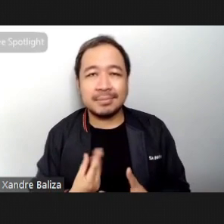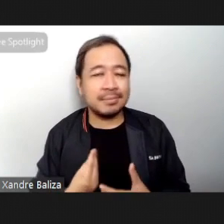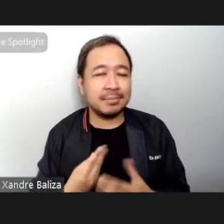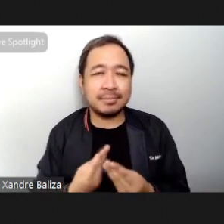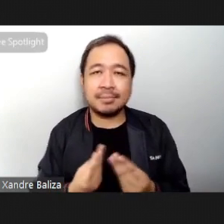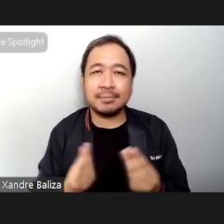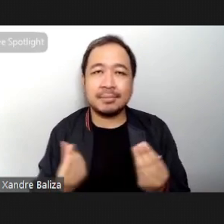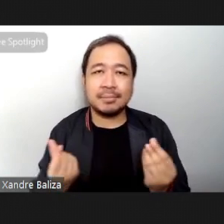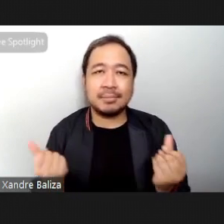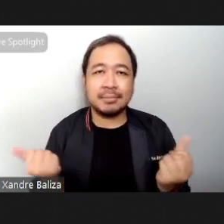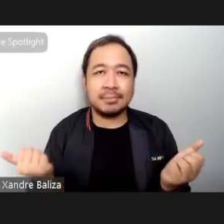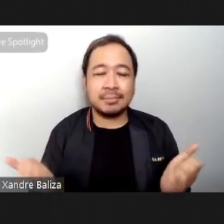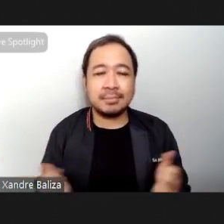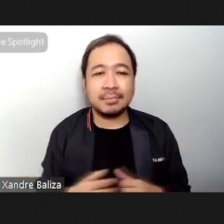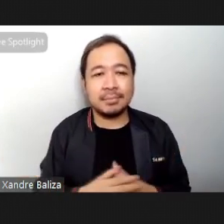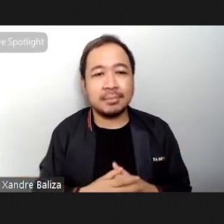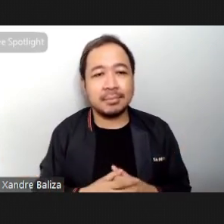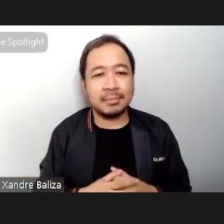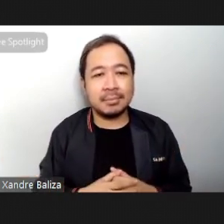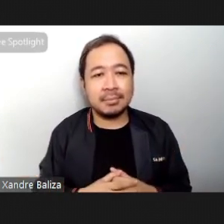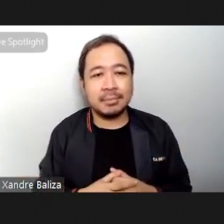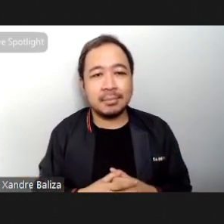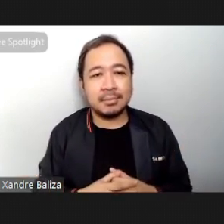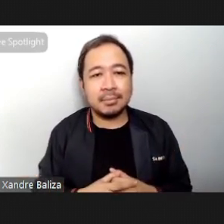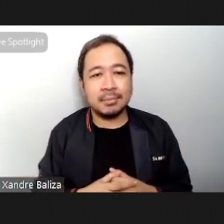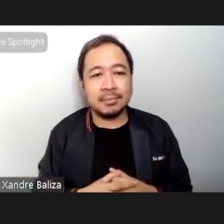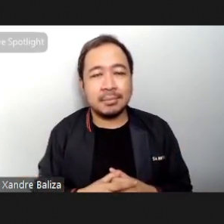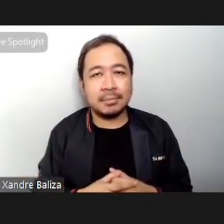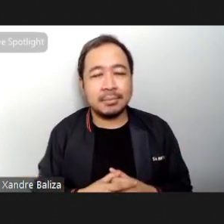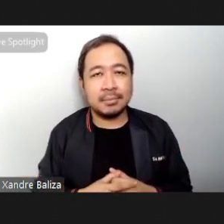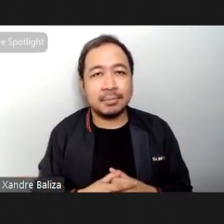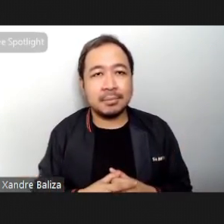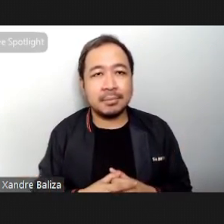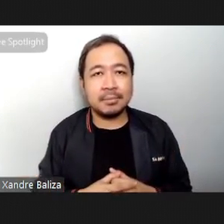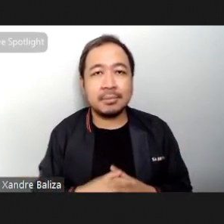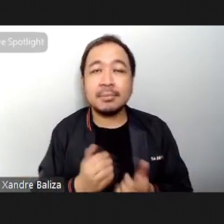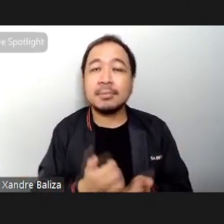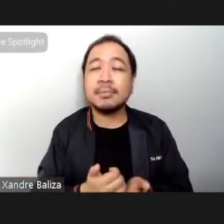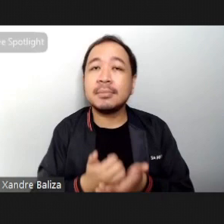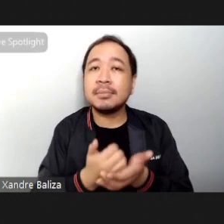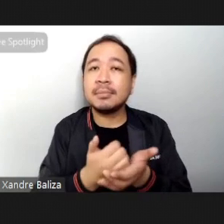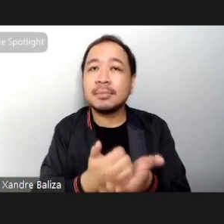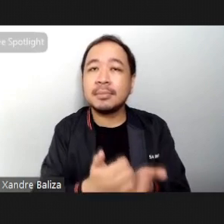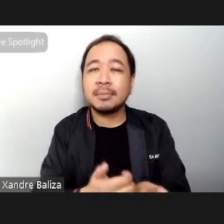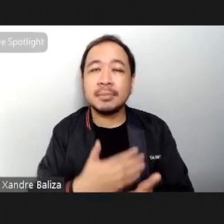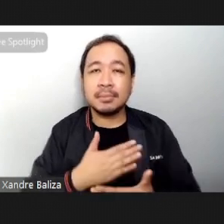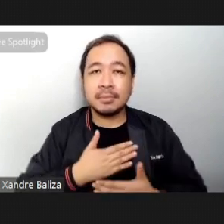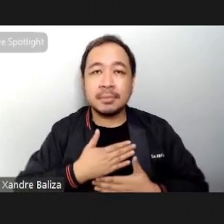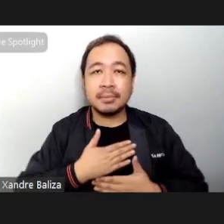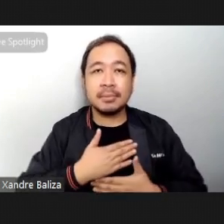Making you feel and breathe more easily.